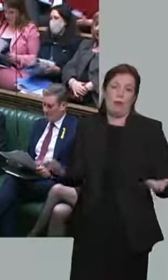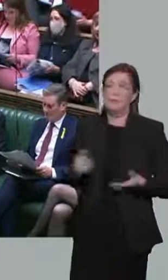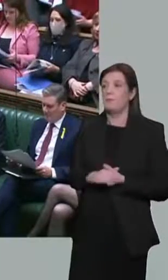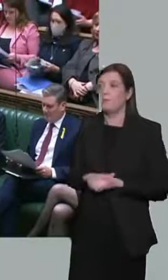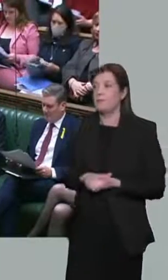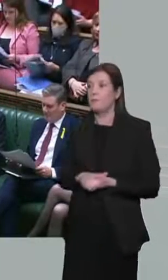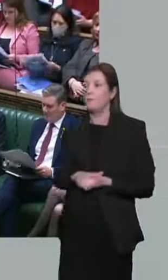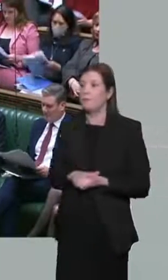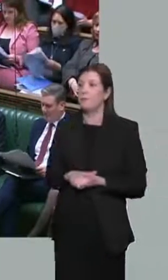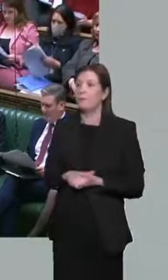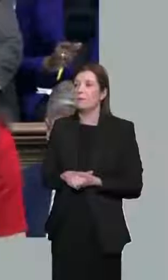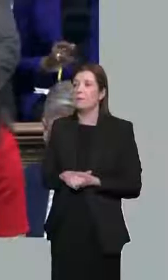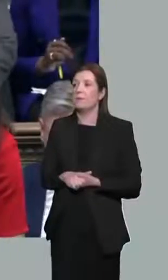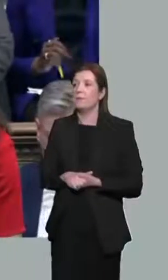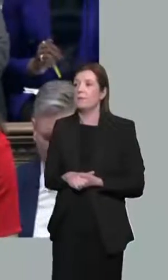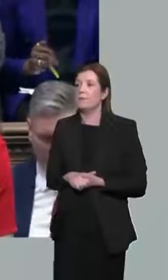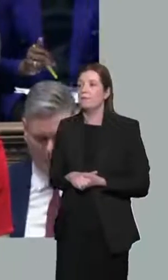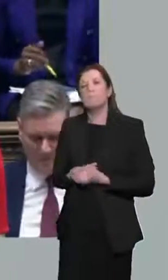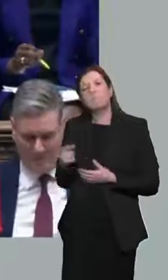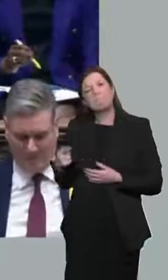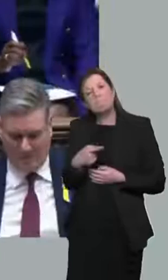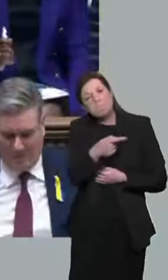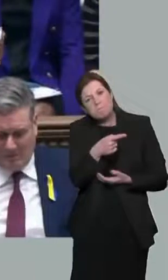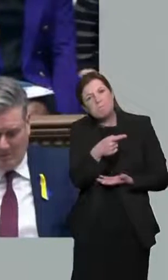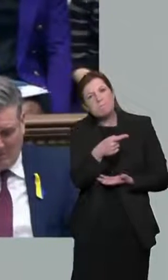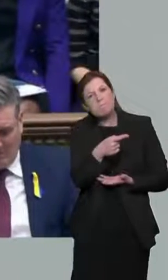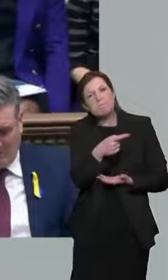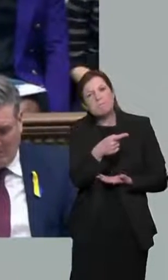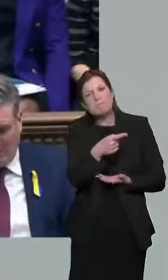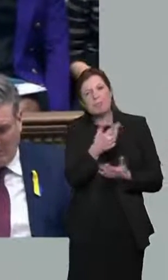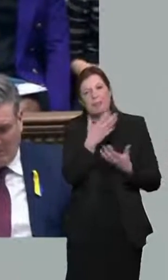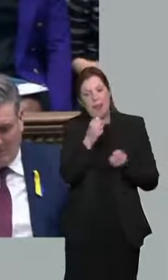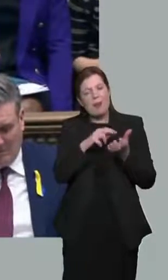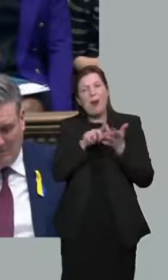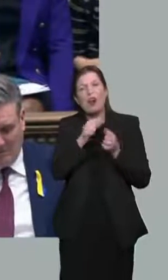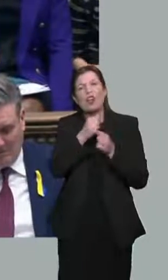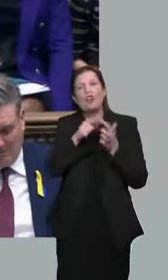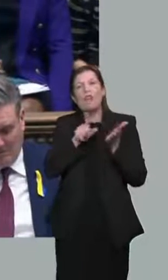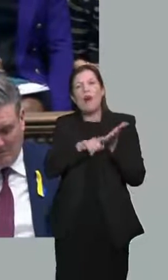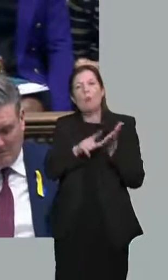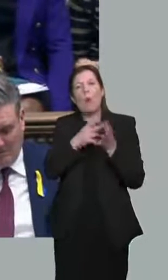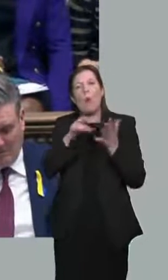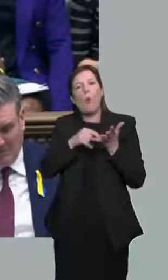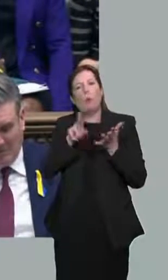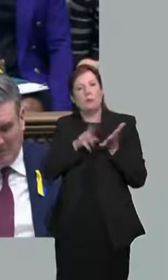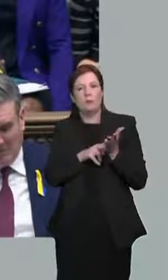Now, I understand that the Chancellor has a portrait of Nigel Lawson above his desk.